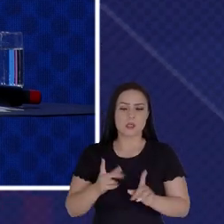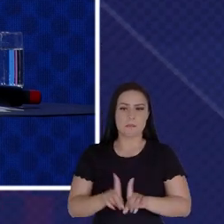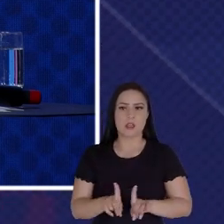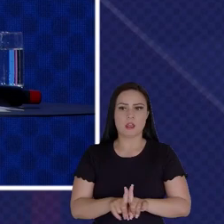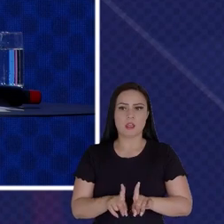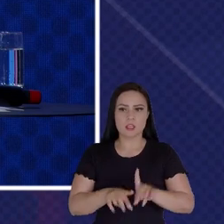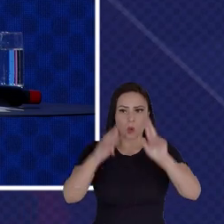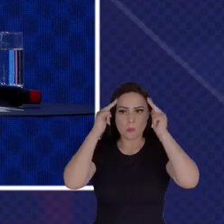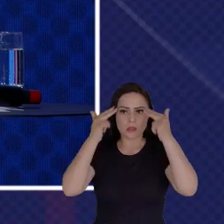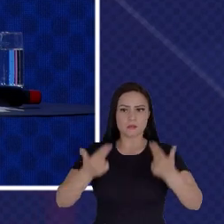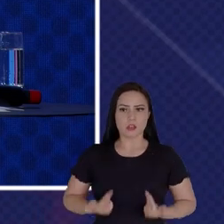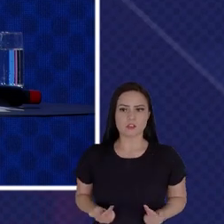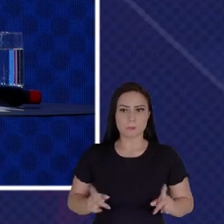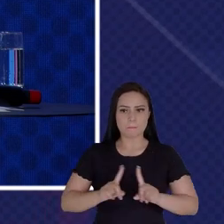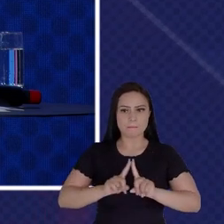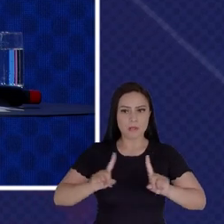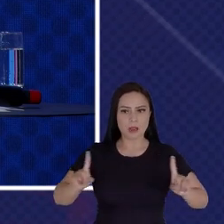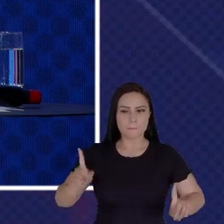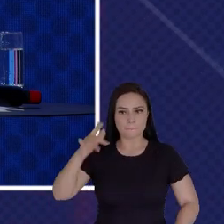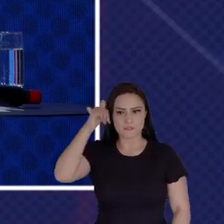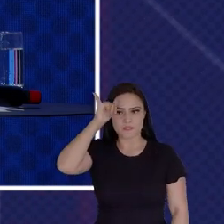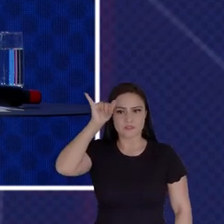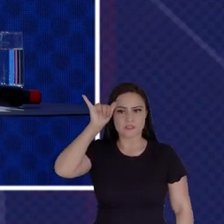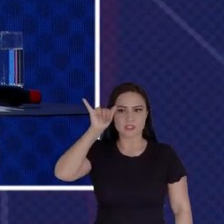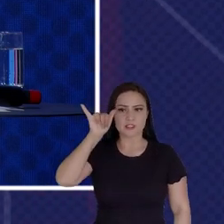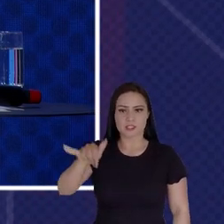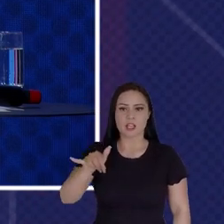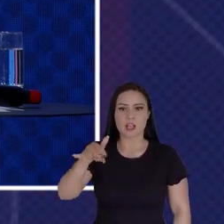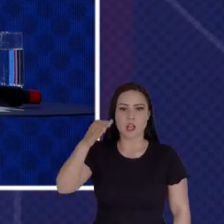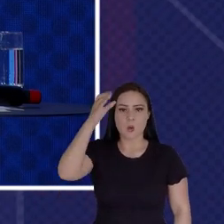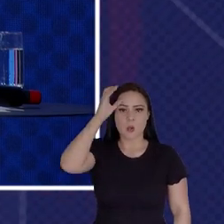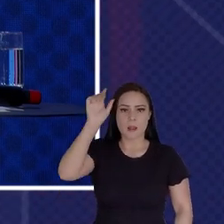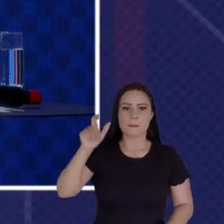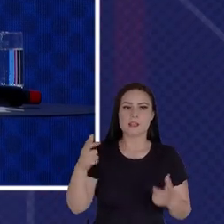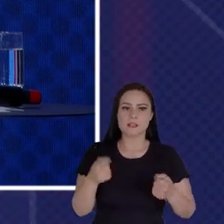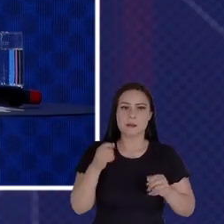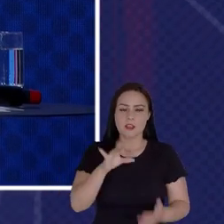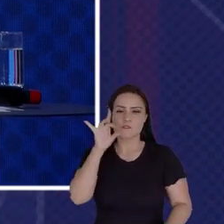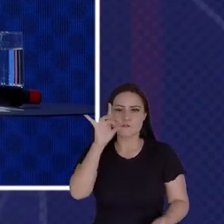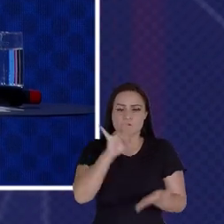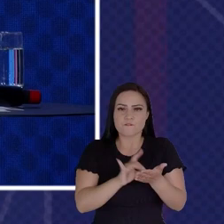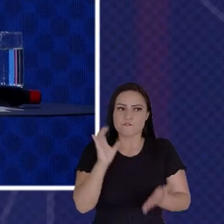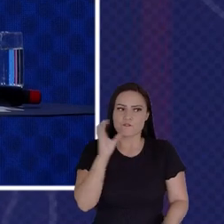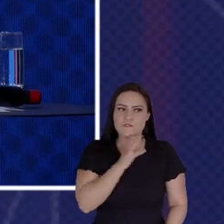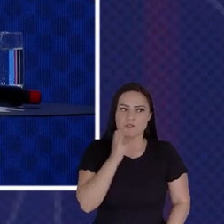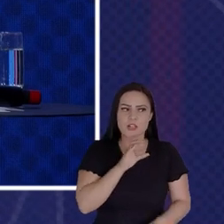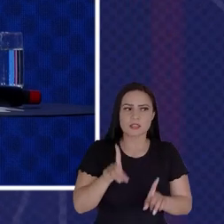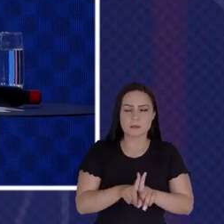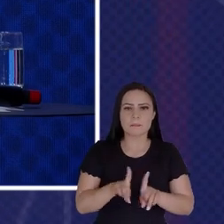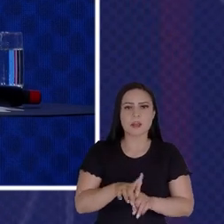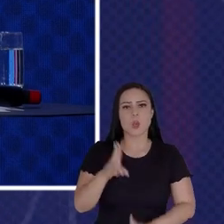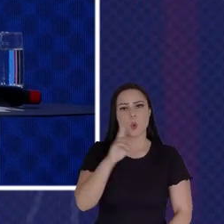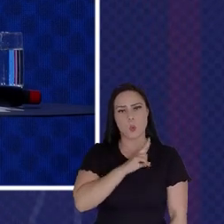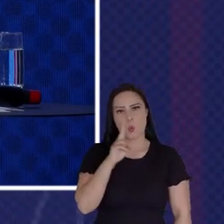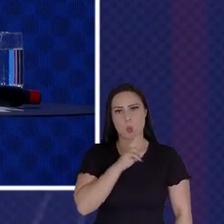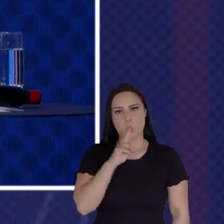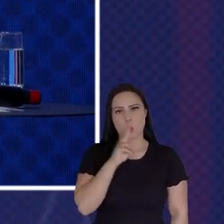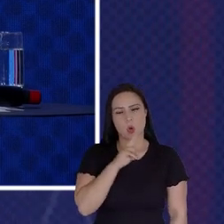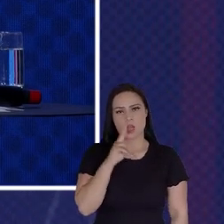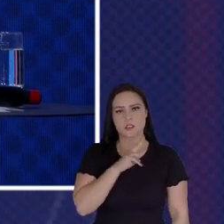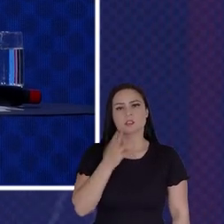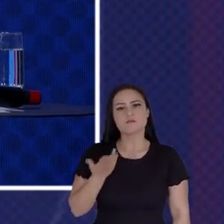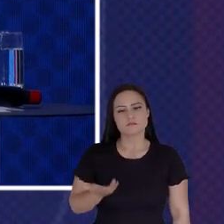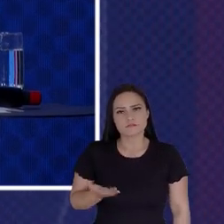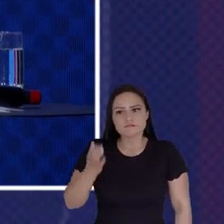But To Prevent The Future Tragedies We Need The Speed The Agility And The Urgency Of The Earliest Scientists